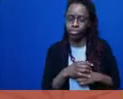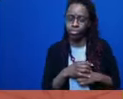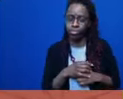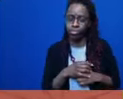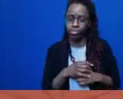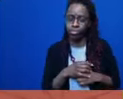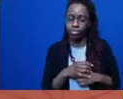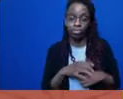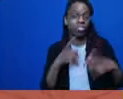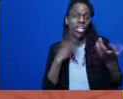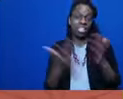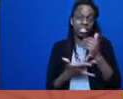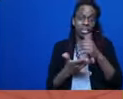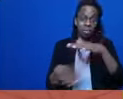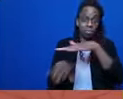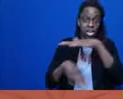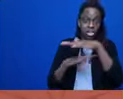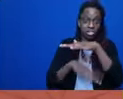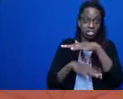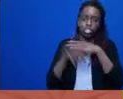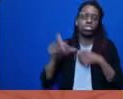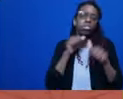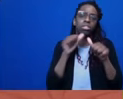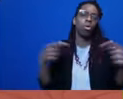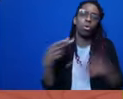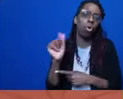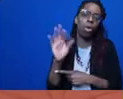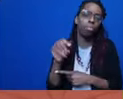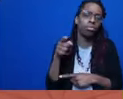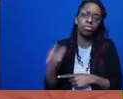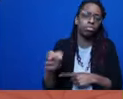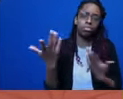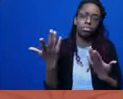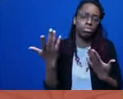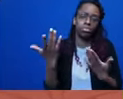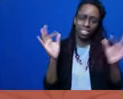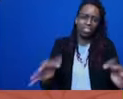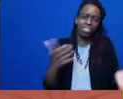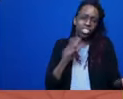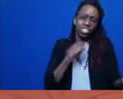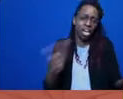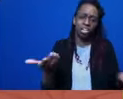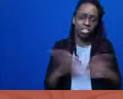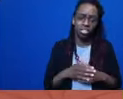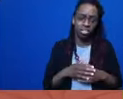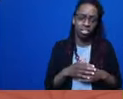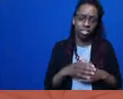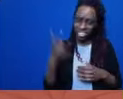they couldn't continue to harm her indefinitely. And so what ended up happening is they offered a